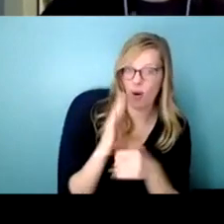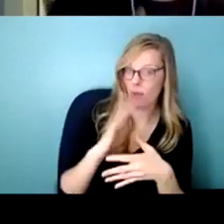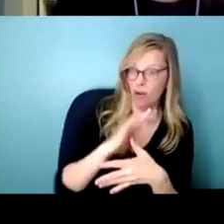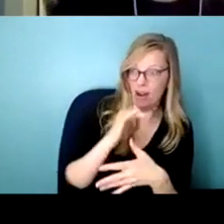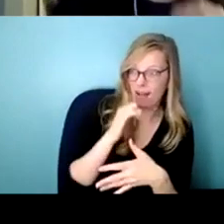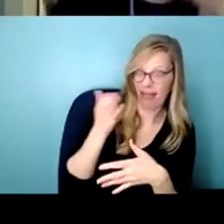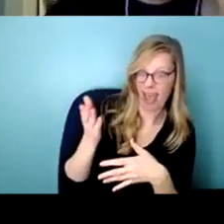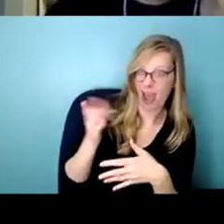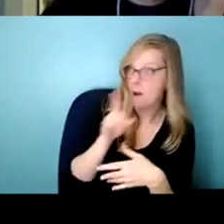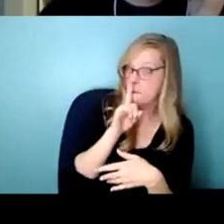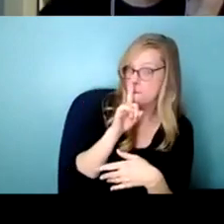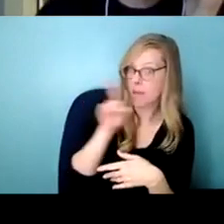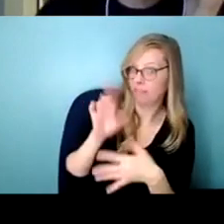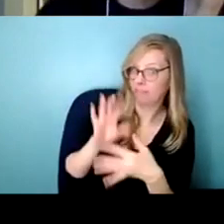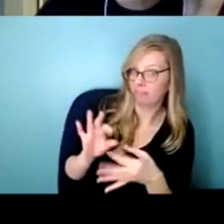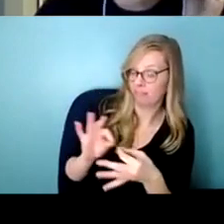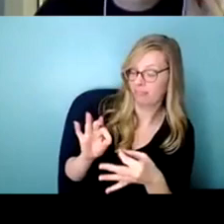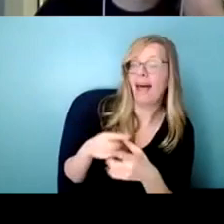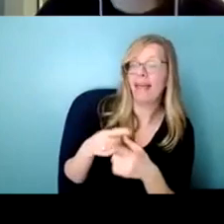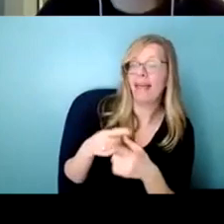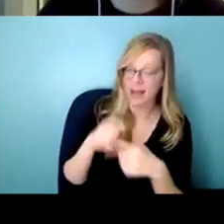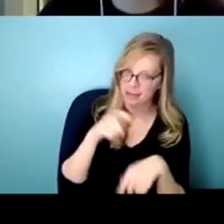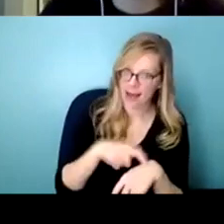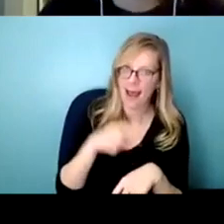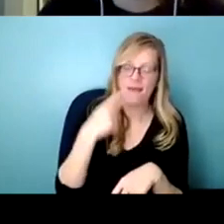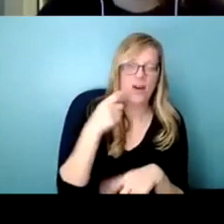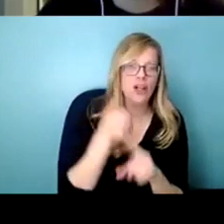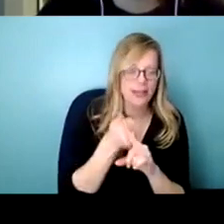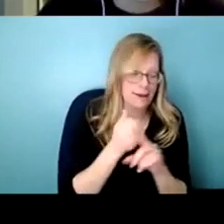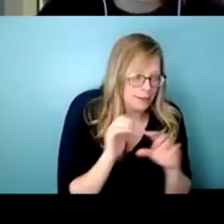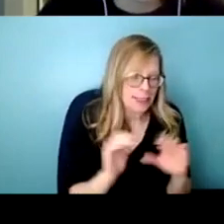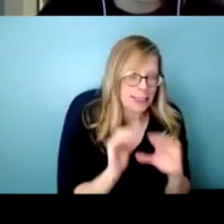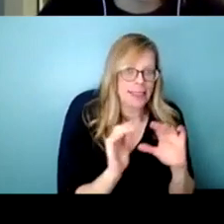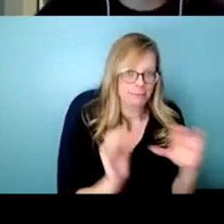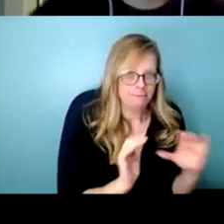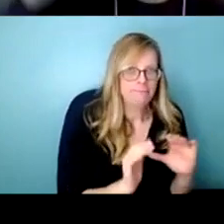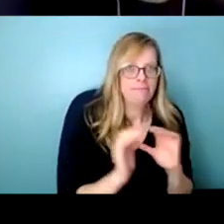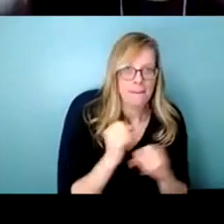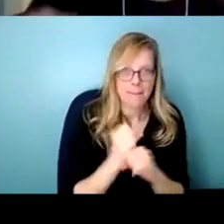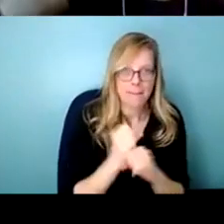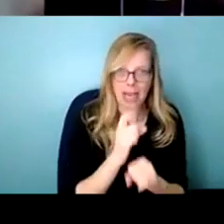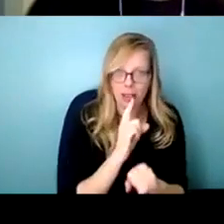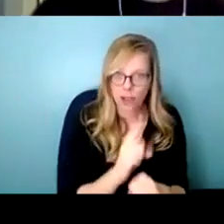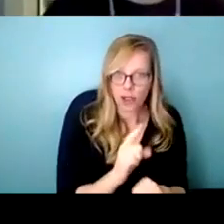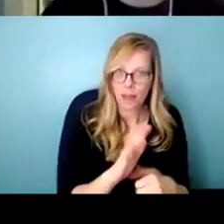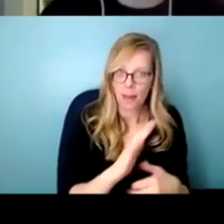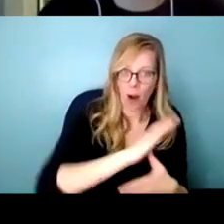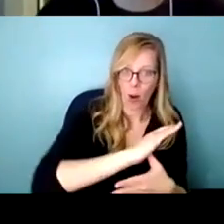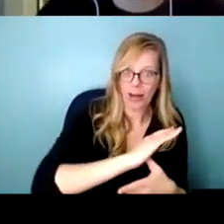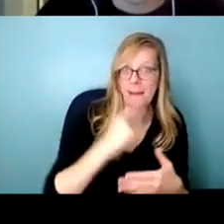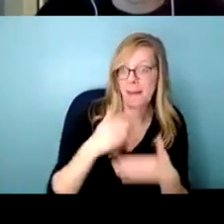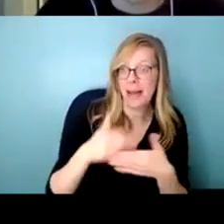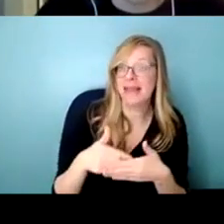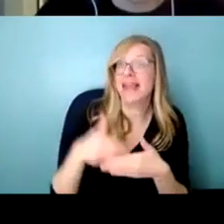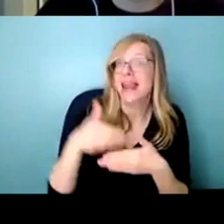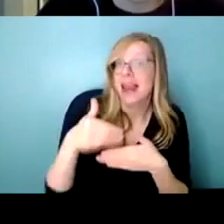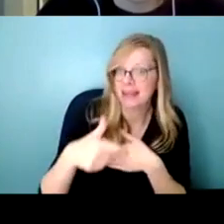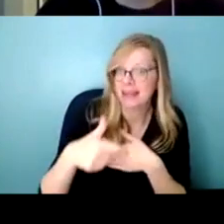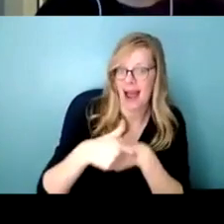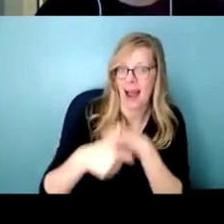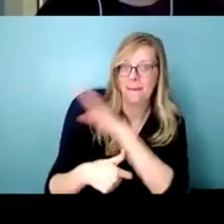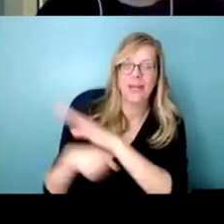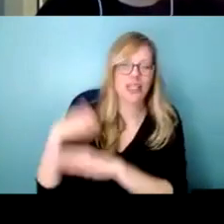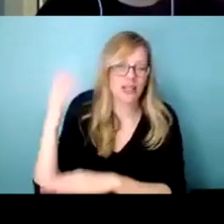it's it's time to do more behind the scenes work to um to make sure those those priorities are in the next speech from the throne